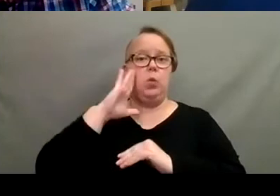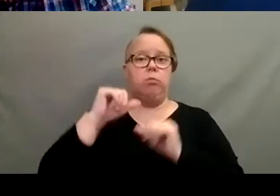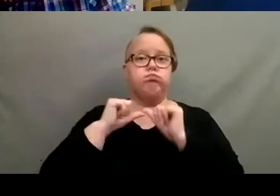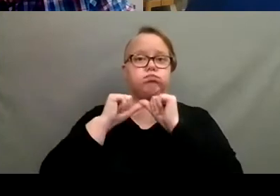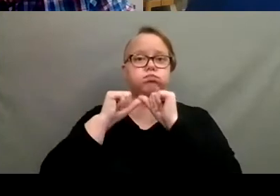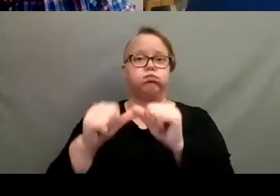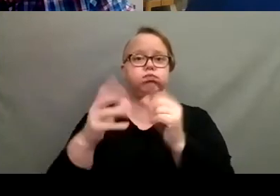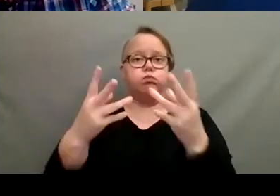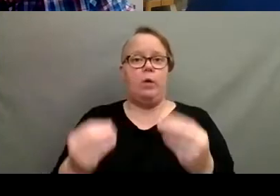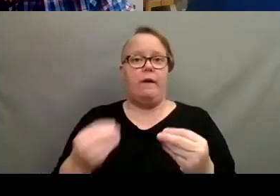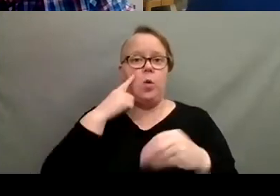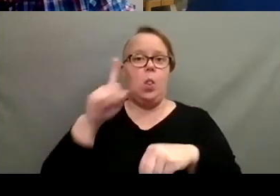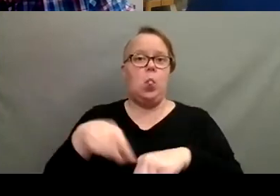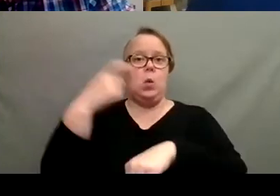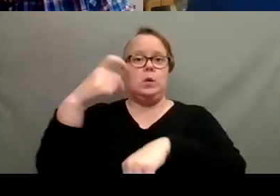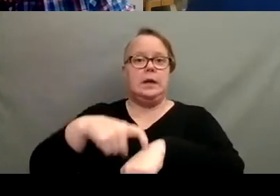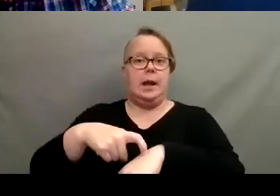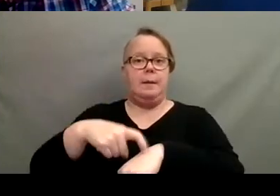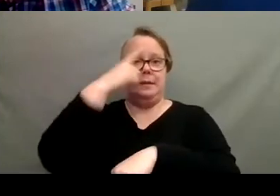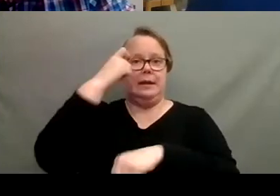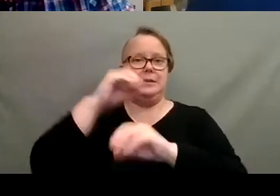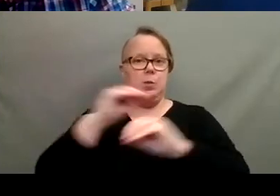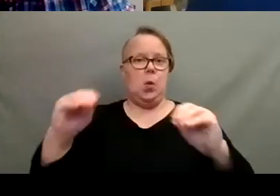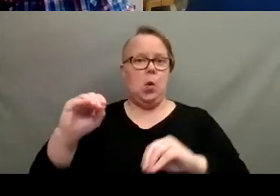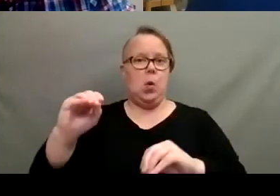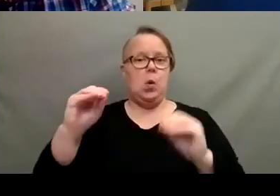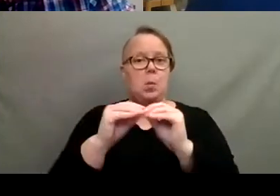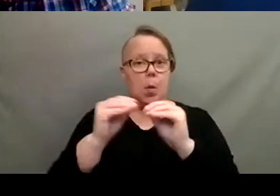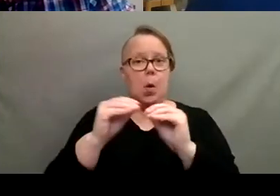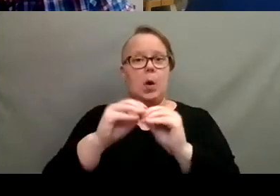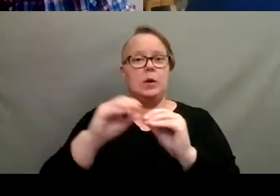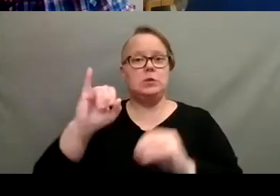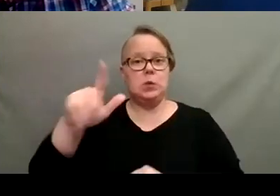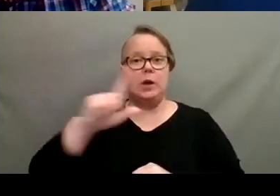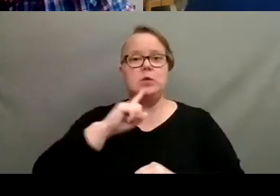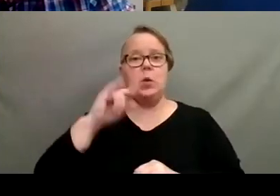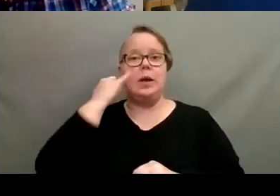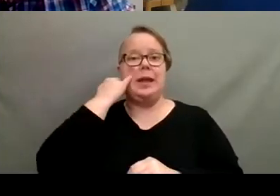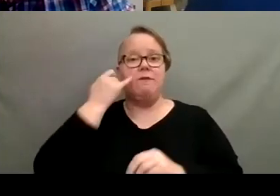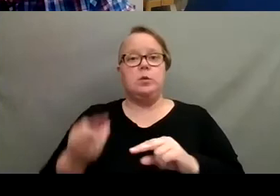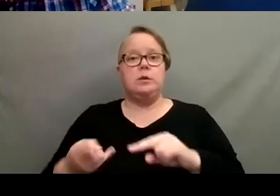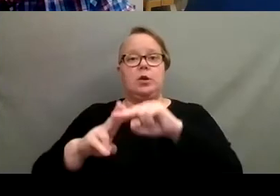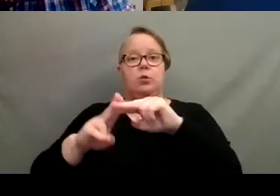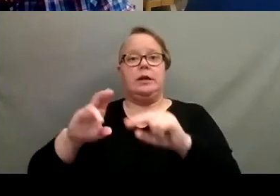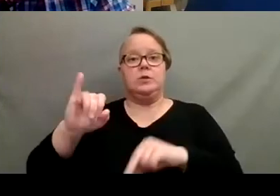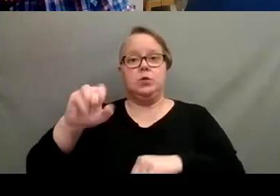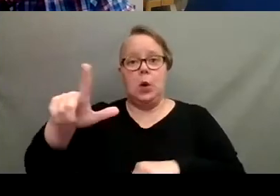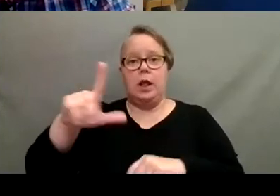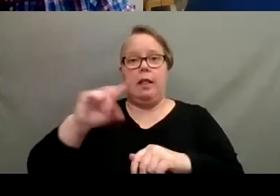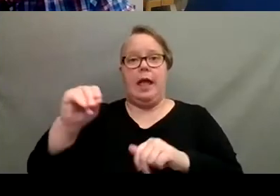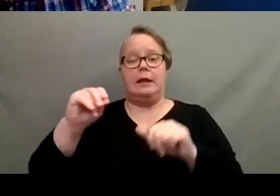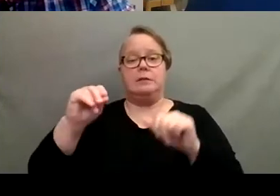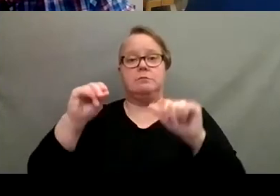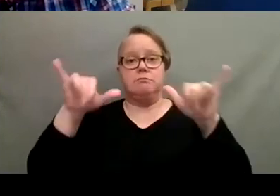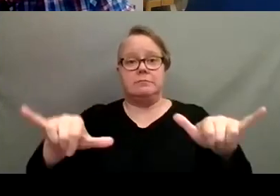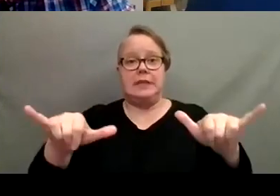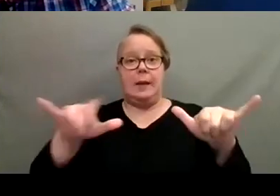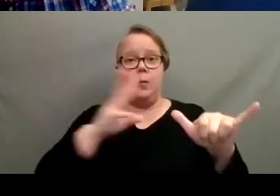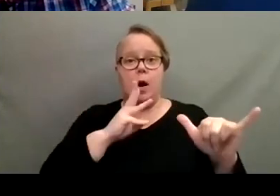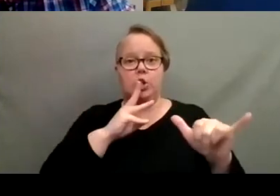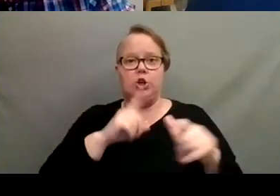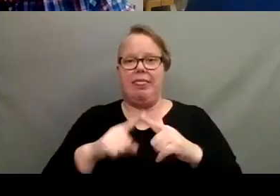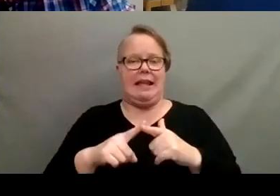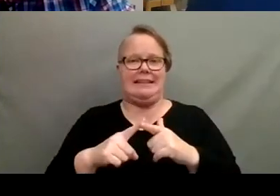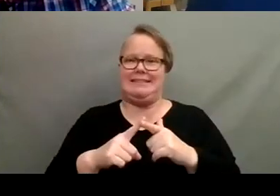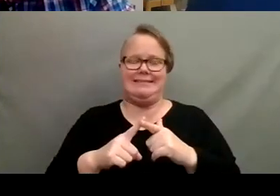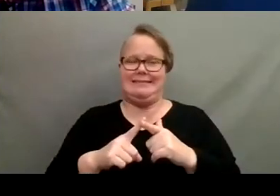longer period of time when you have more soil. So if you increase your soil mass and you stay on the same watering schedule, that's when